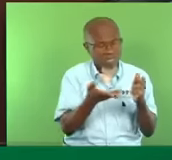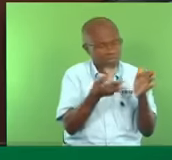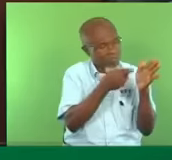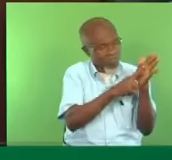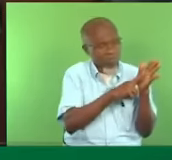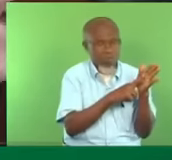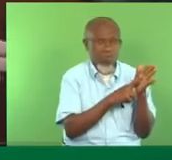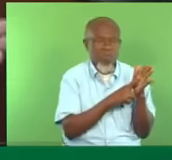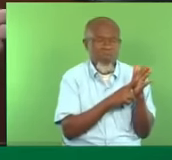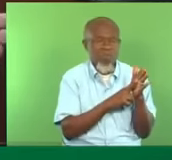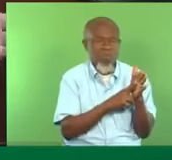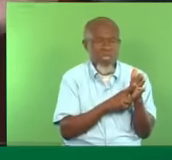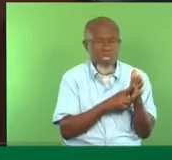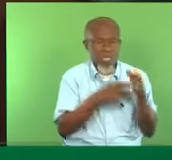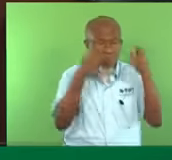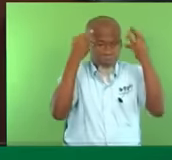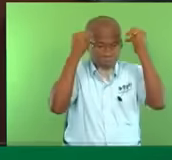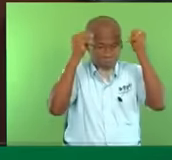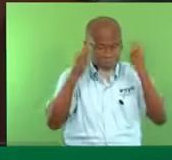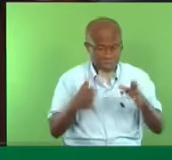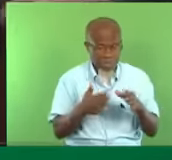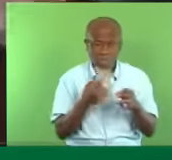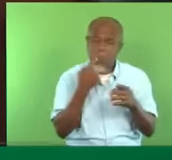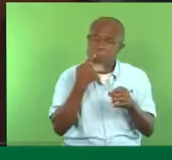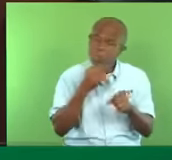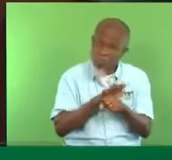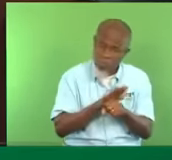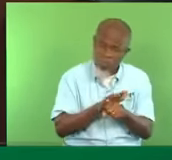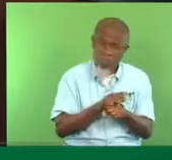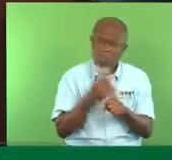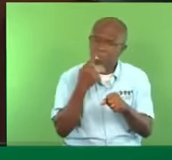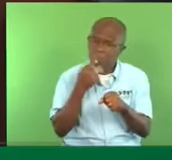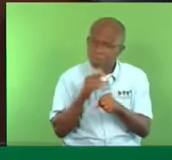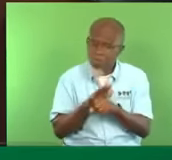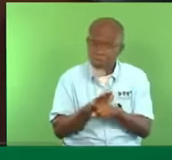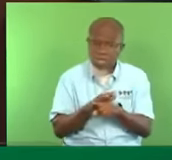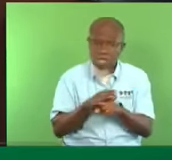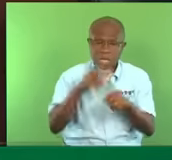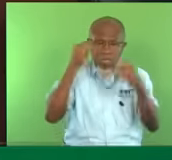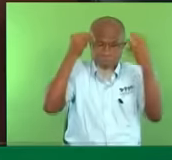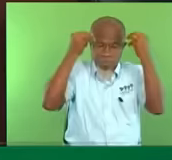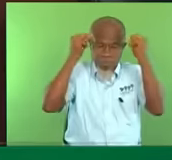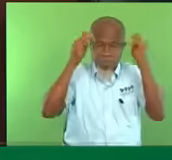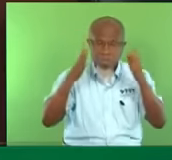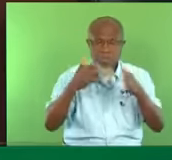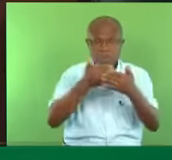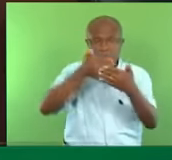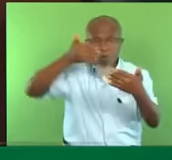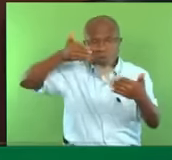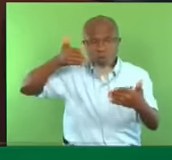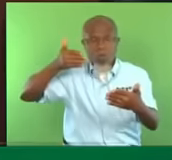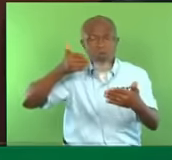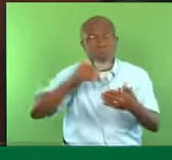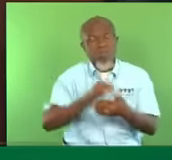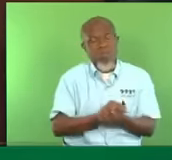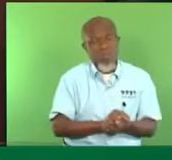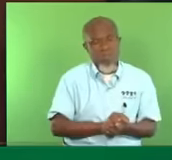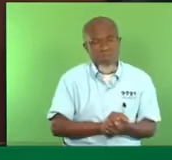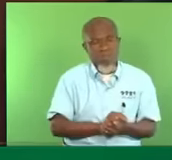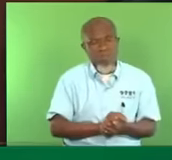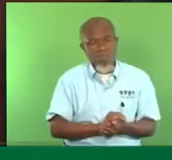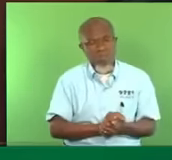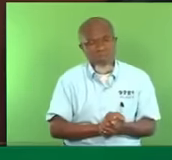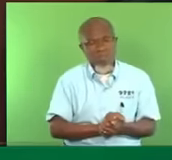And the Minister has promised and the Minister before her, I forgot his name, but yes, a